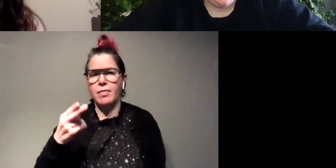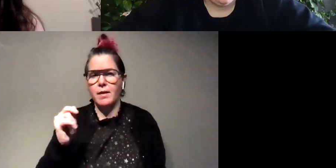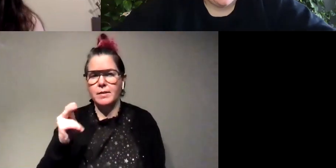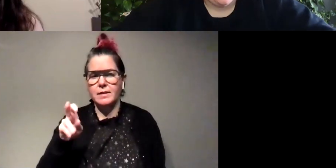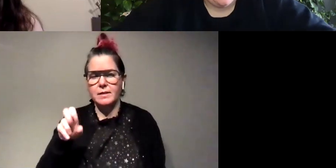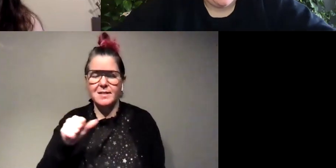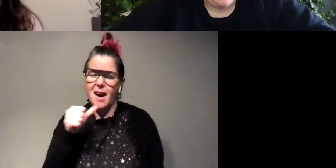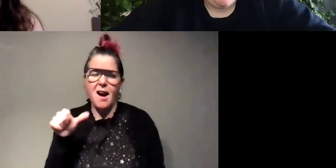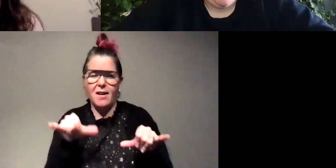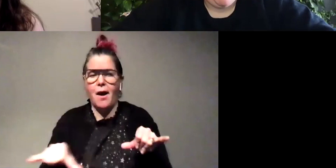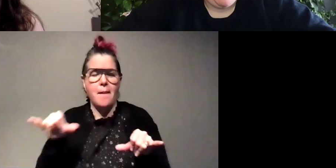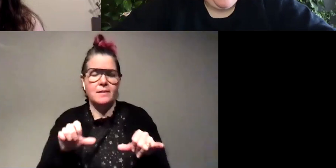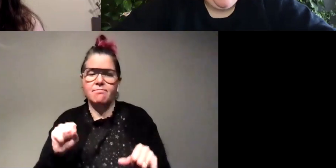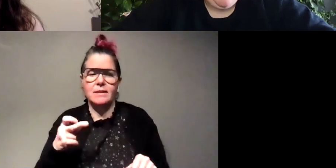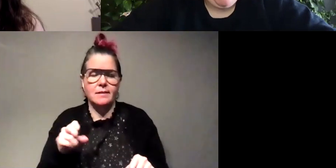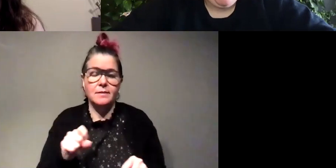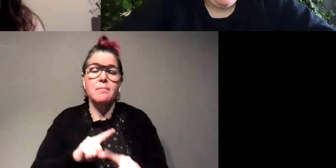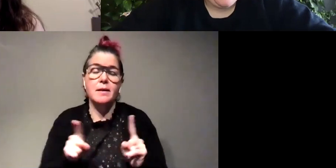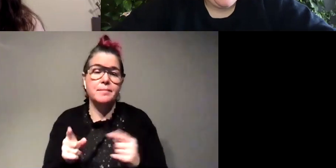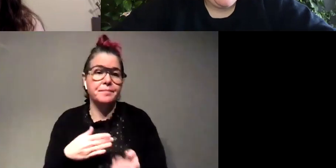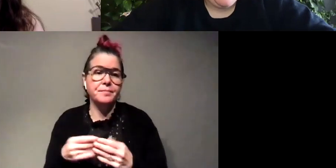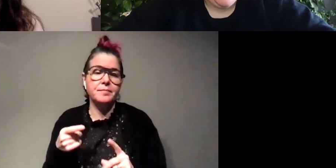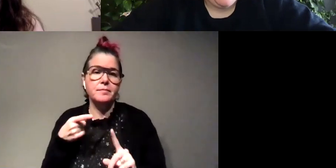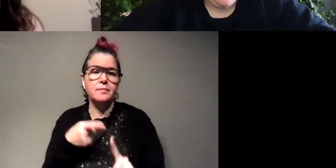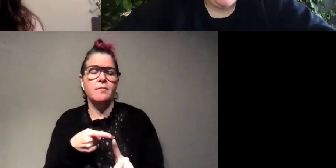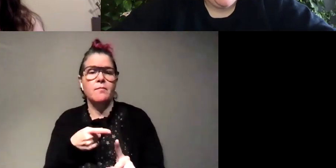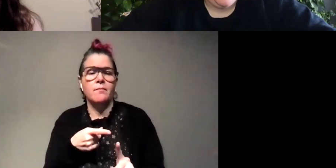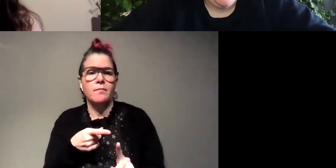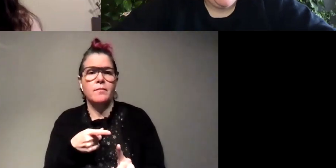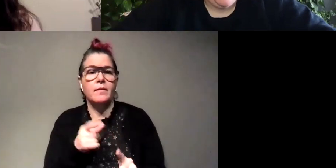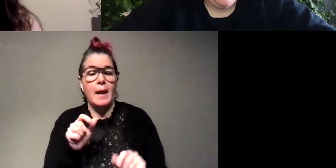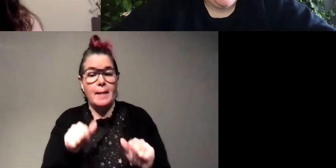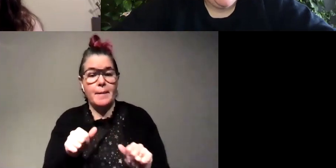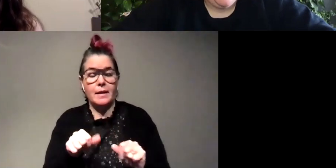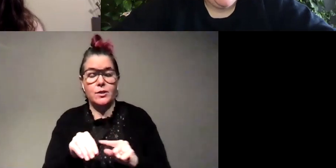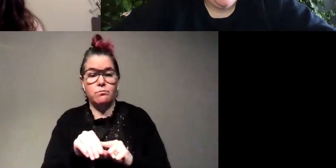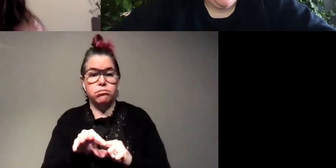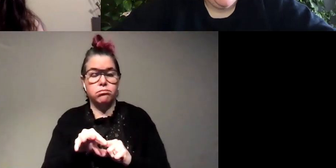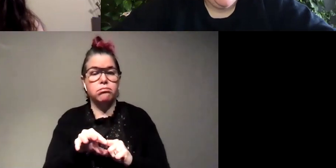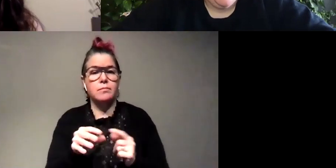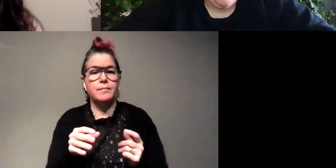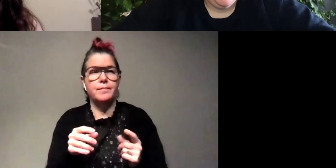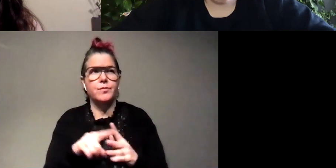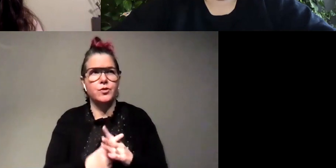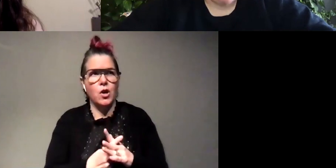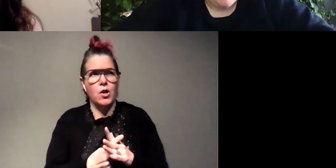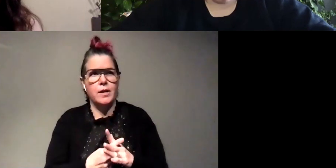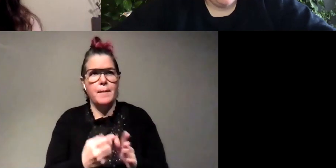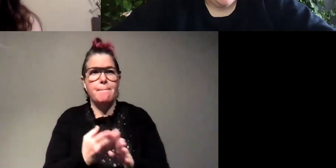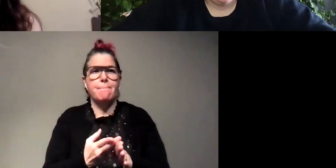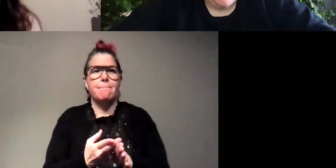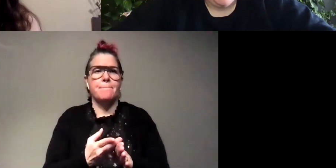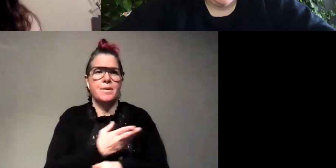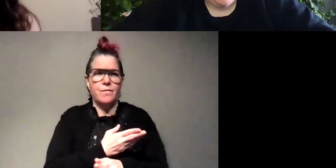common um but yeah so like that ability to bioluminesce probably started before then